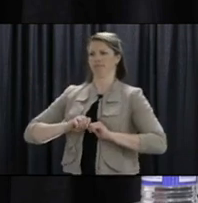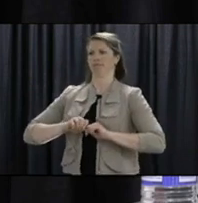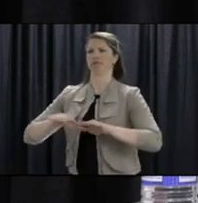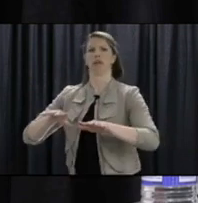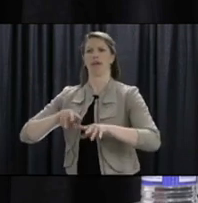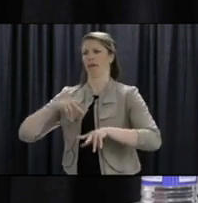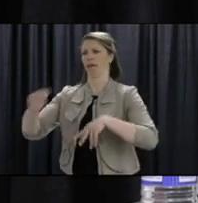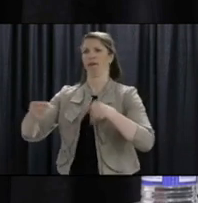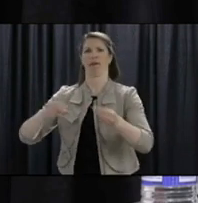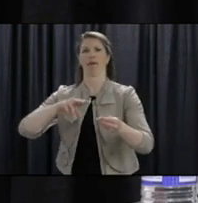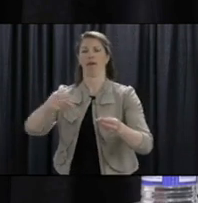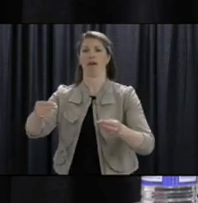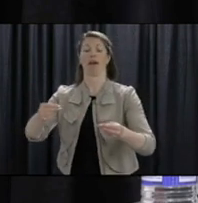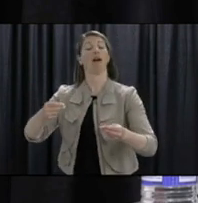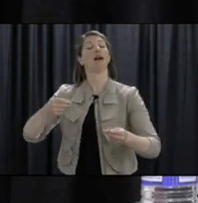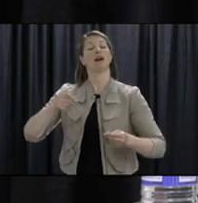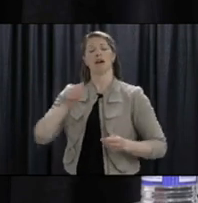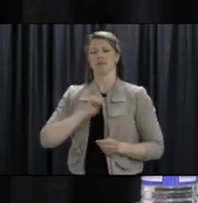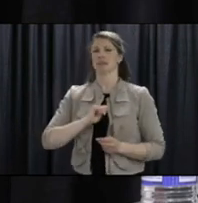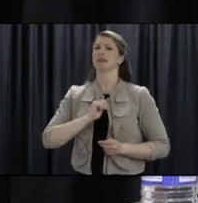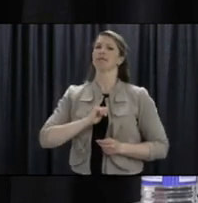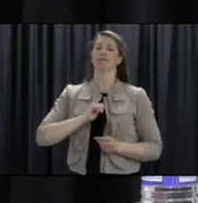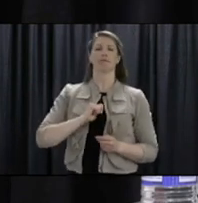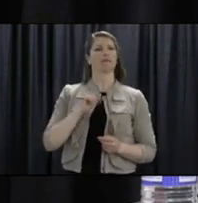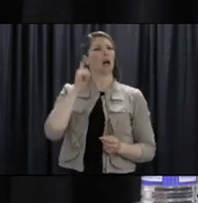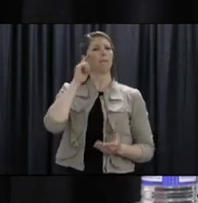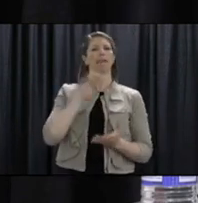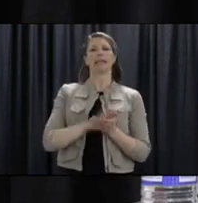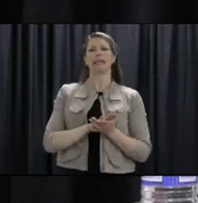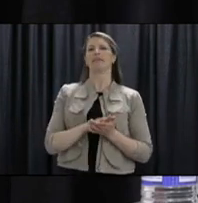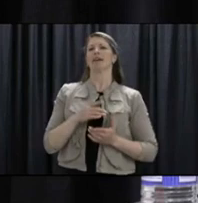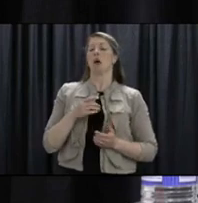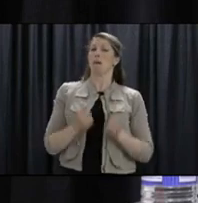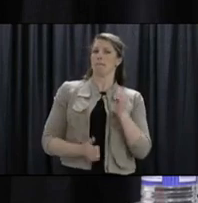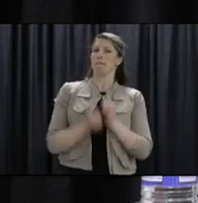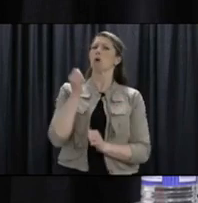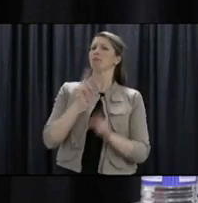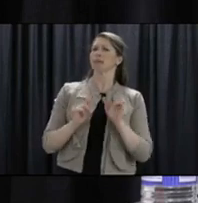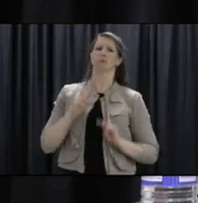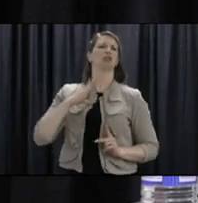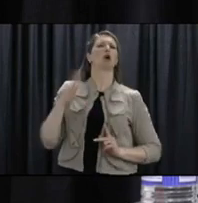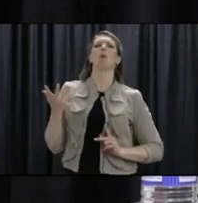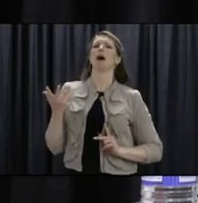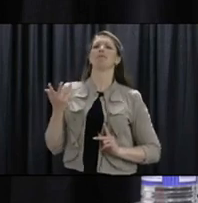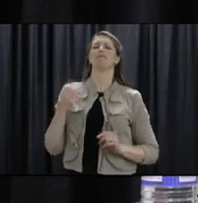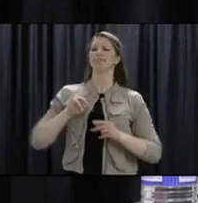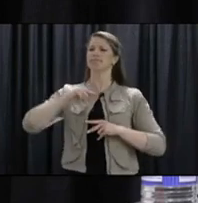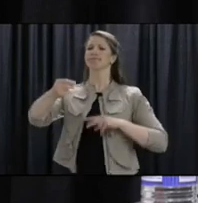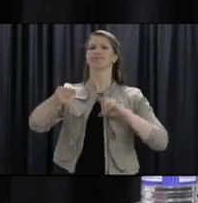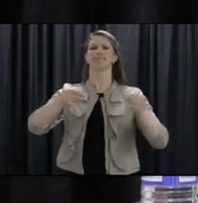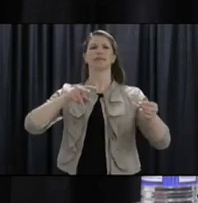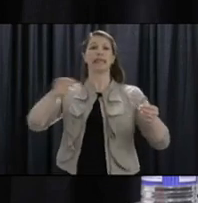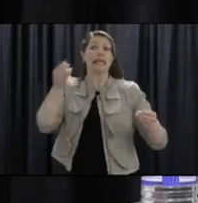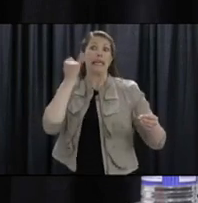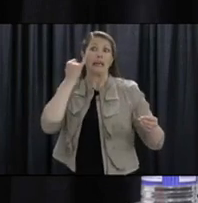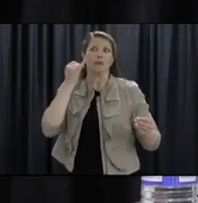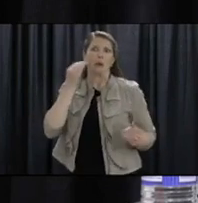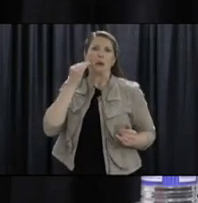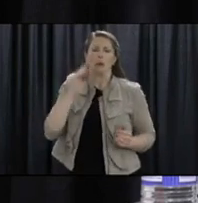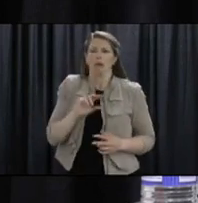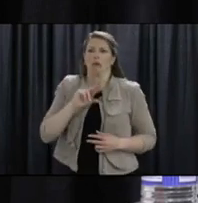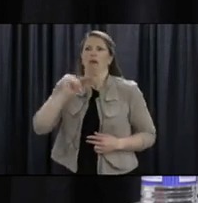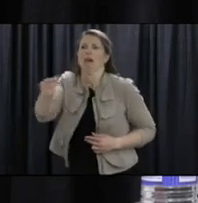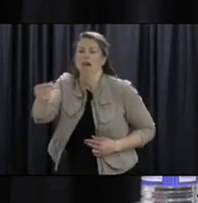most people want to keep everyone as safe as possible and would feel terrible if they